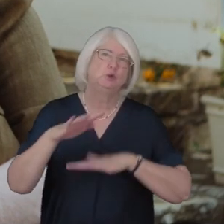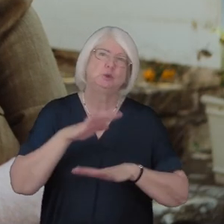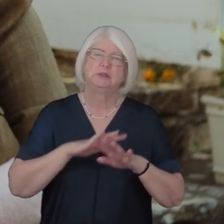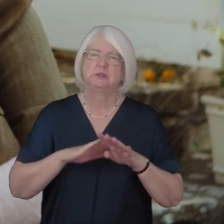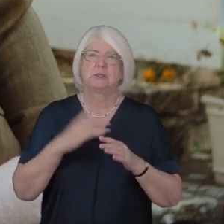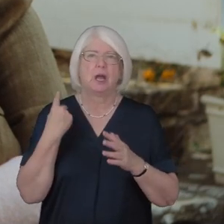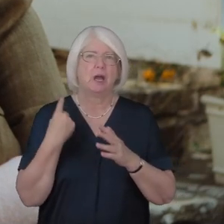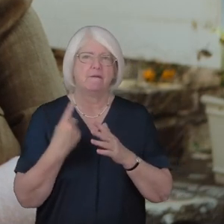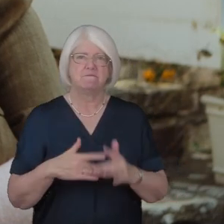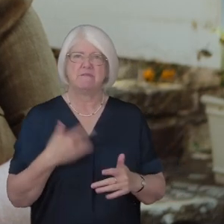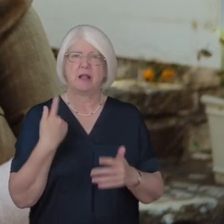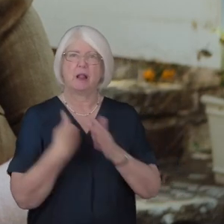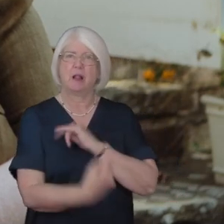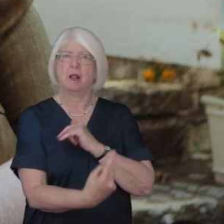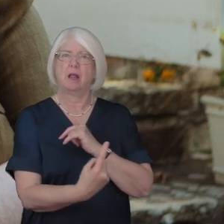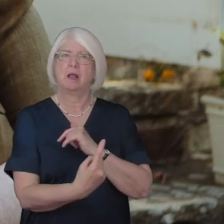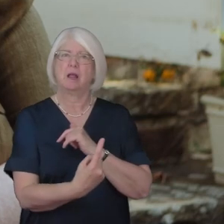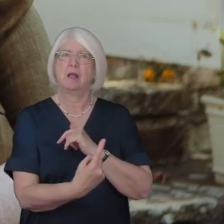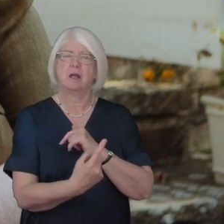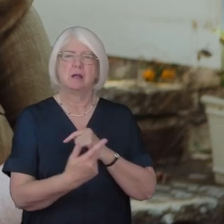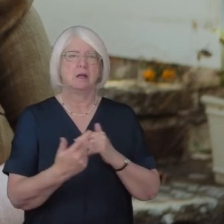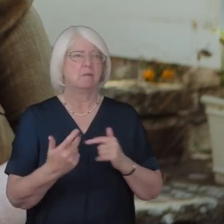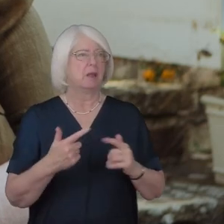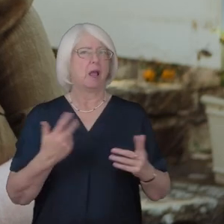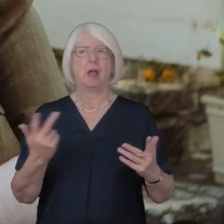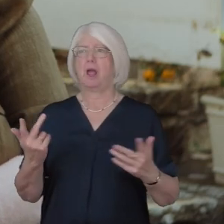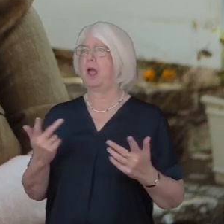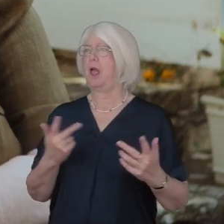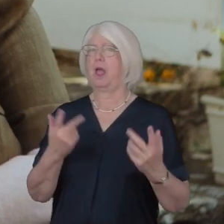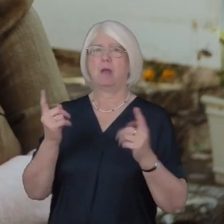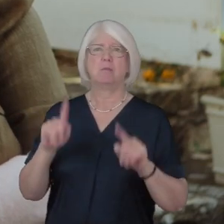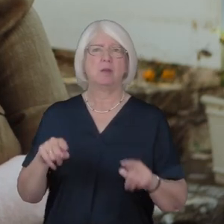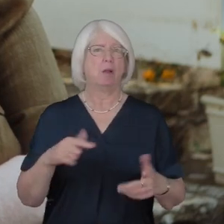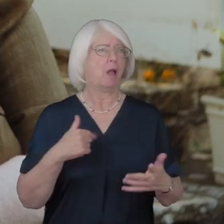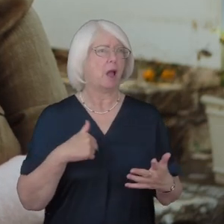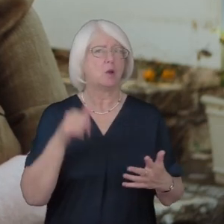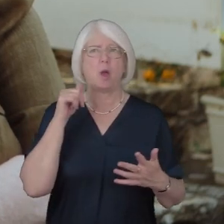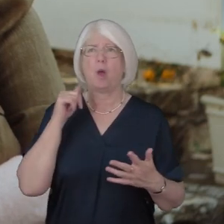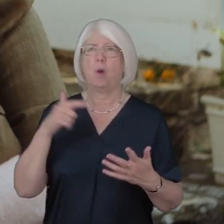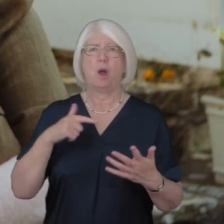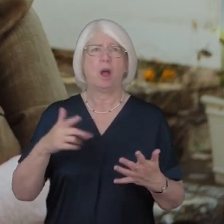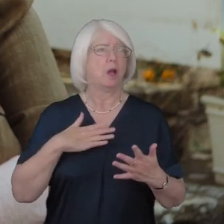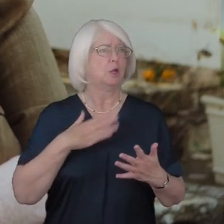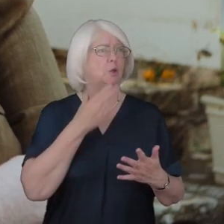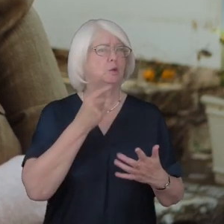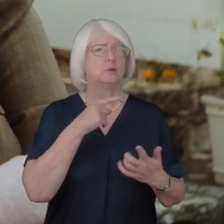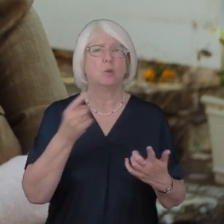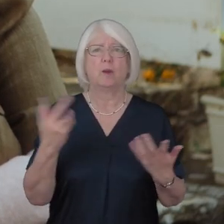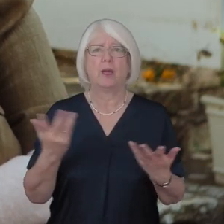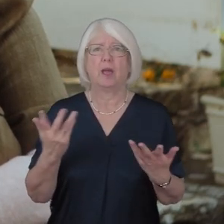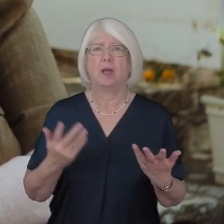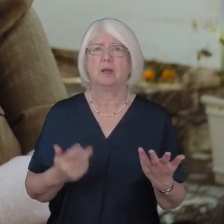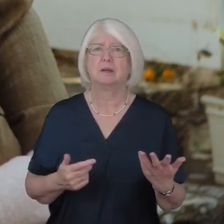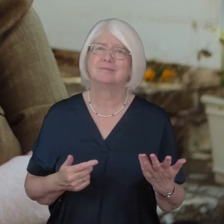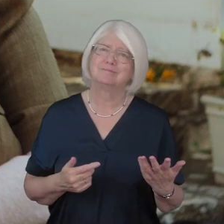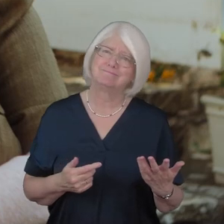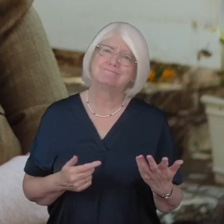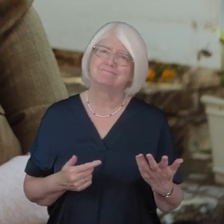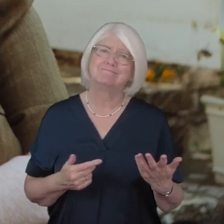so isolating to not have the people that they're used to having around them be there